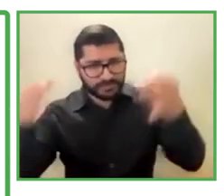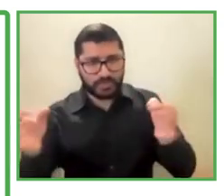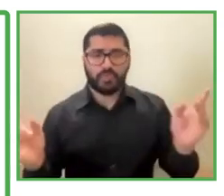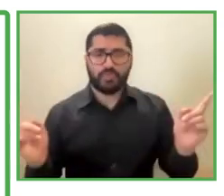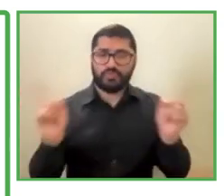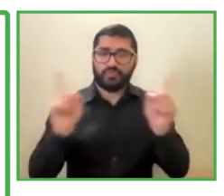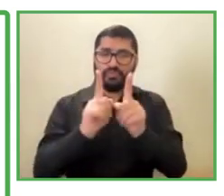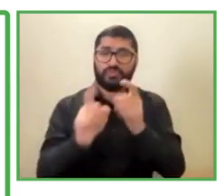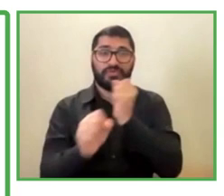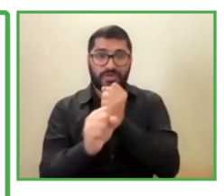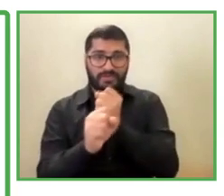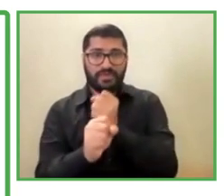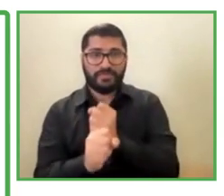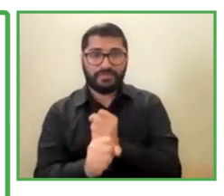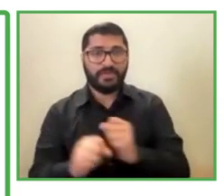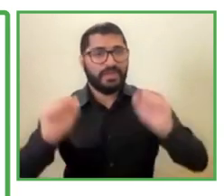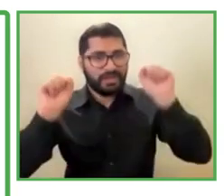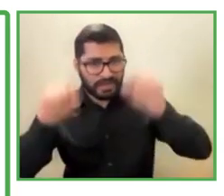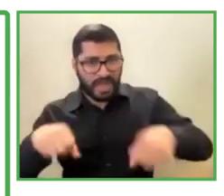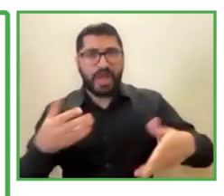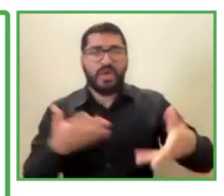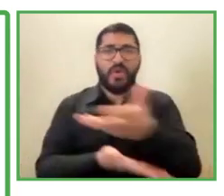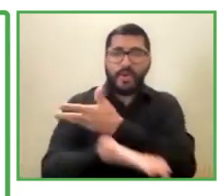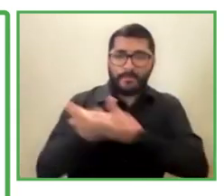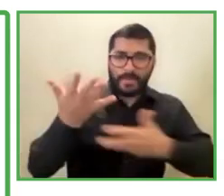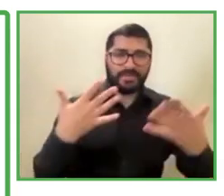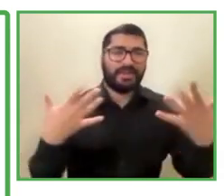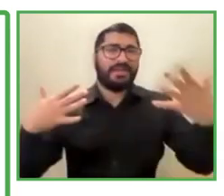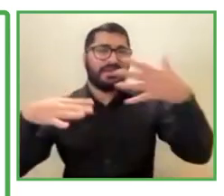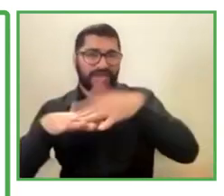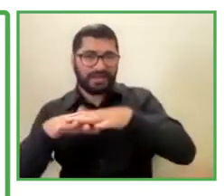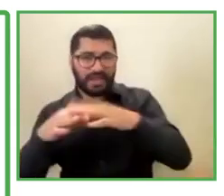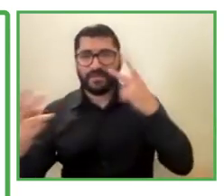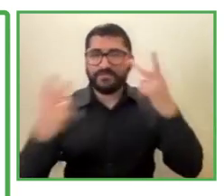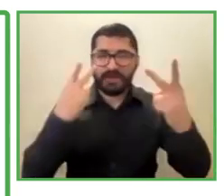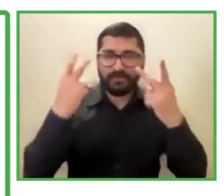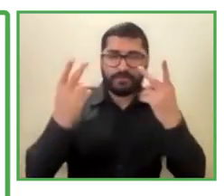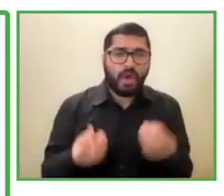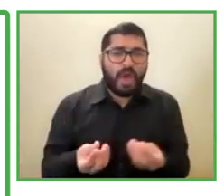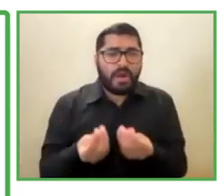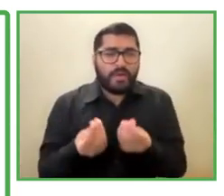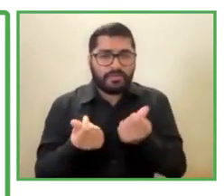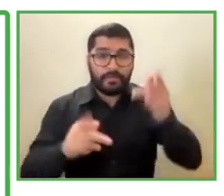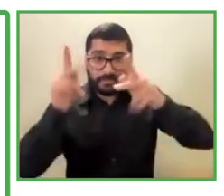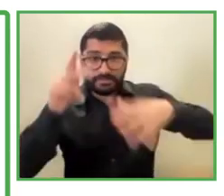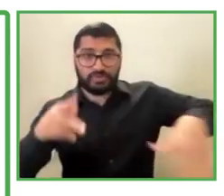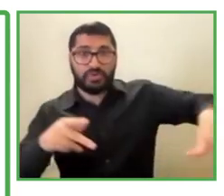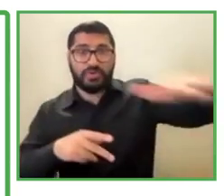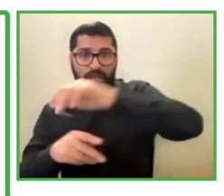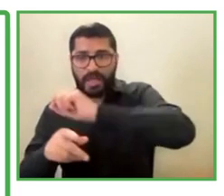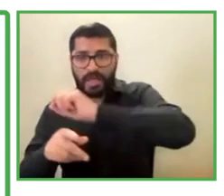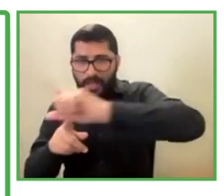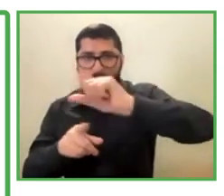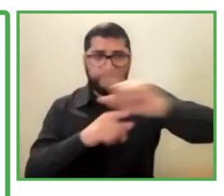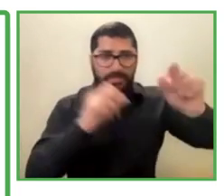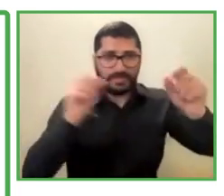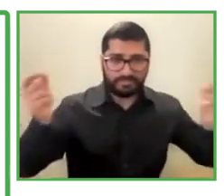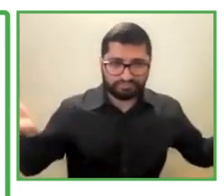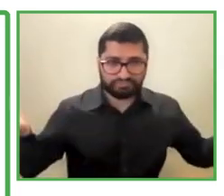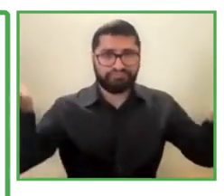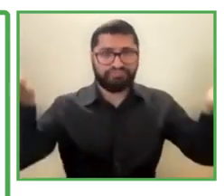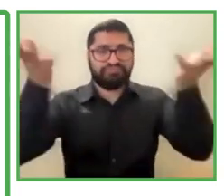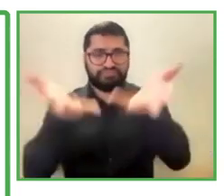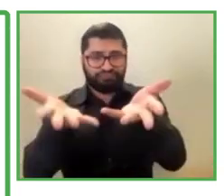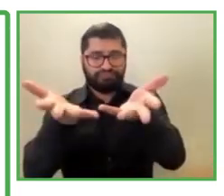disabled entrepreneurs bring to the table, we have also empaneled these disabled entrepreneurs. So which means that, you know, we will be not